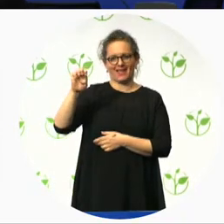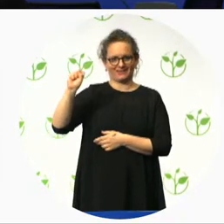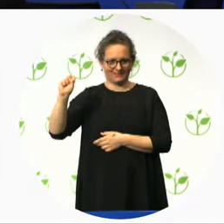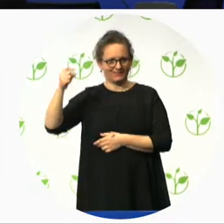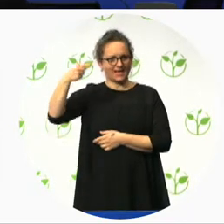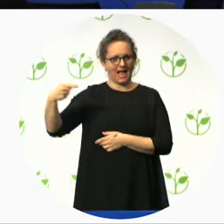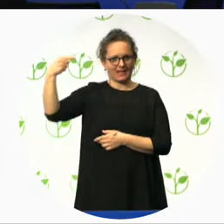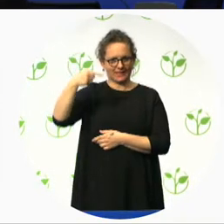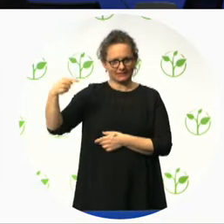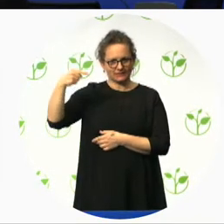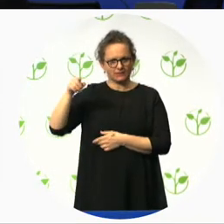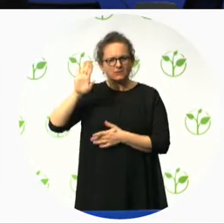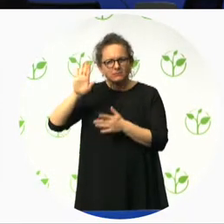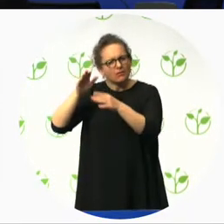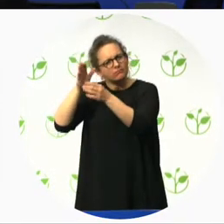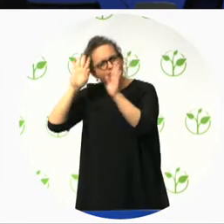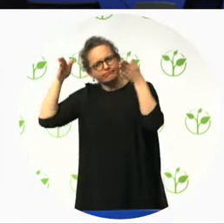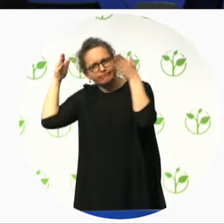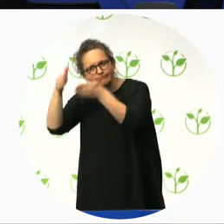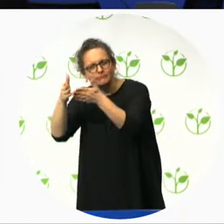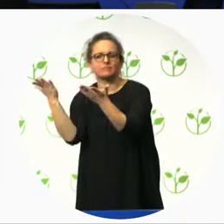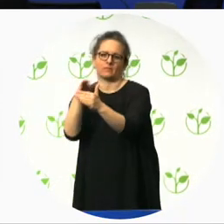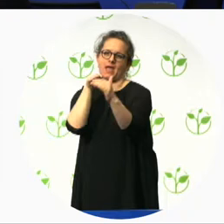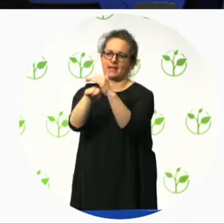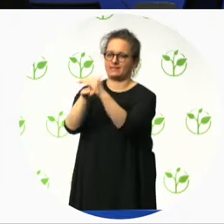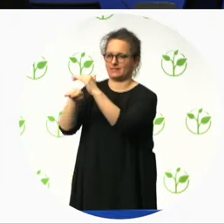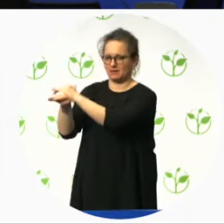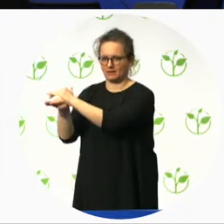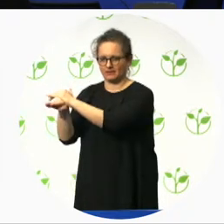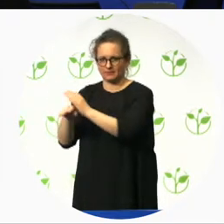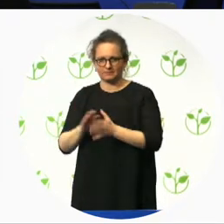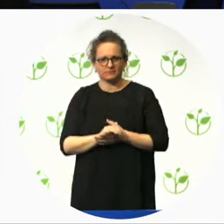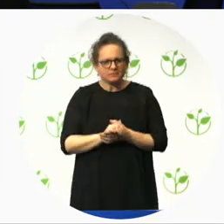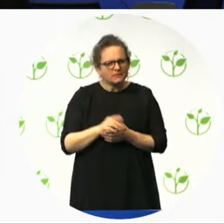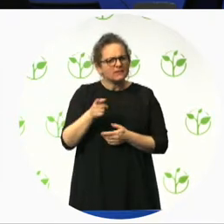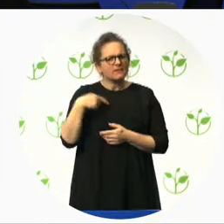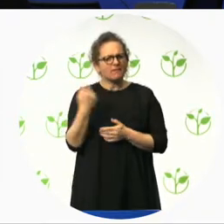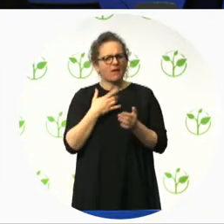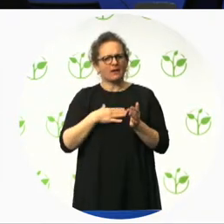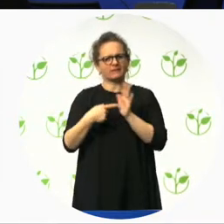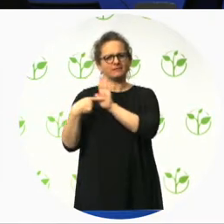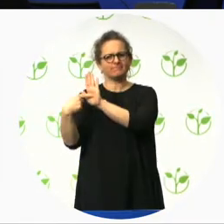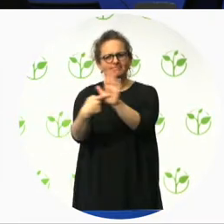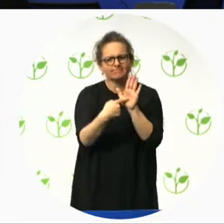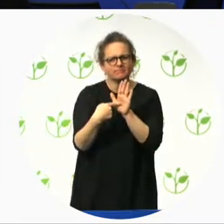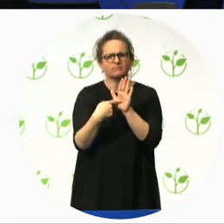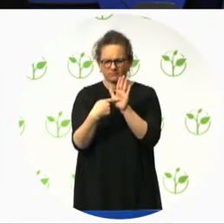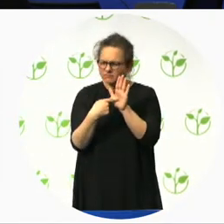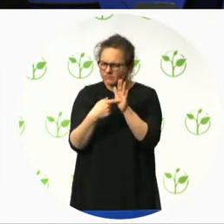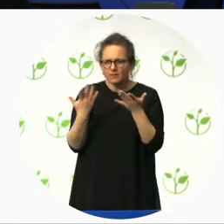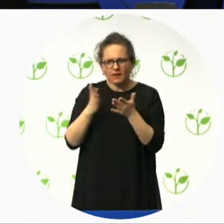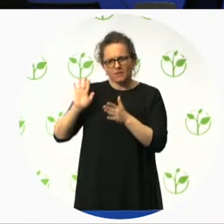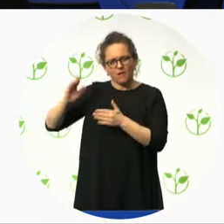they operate and address using also the certificates for